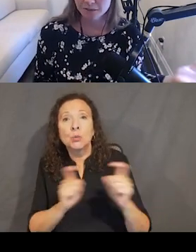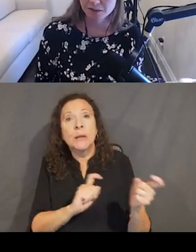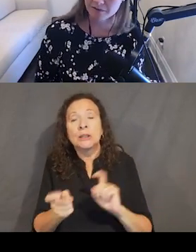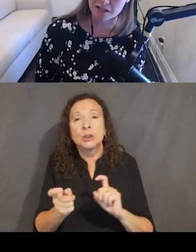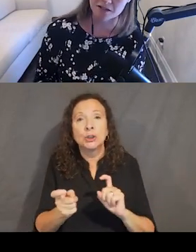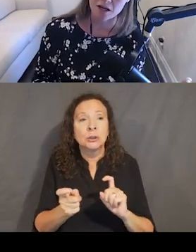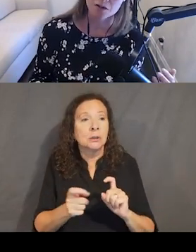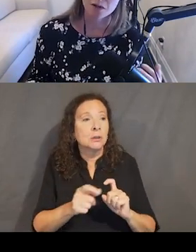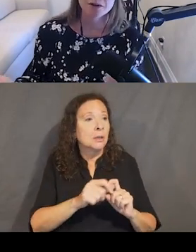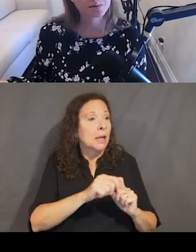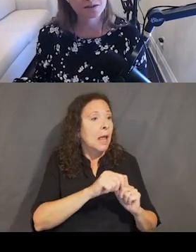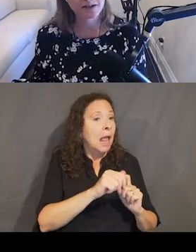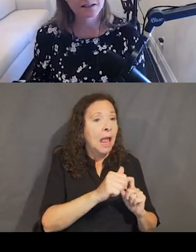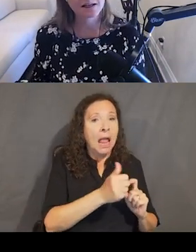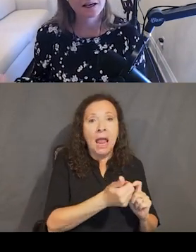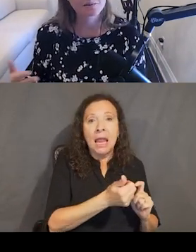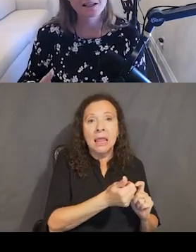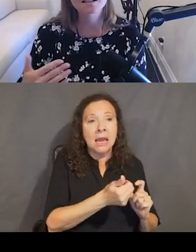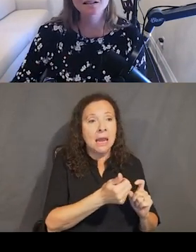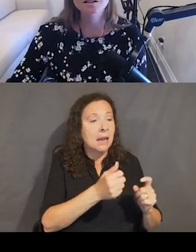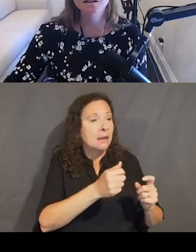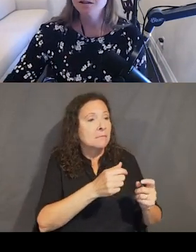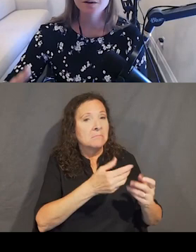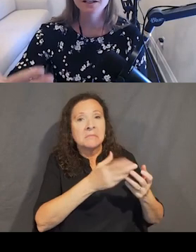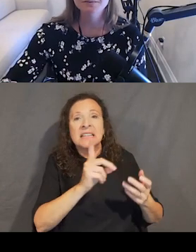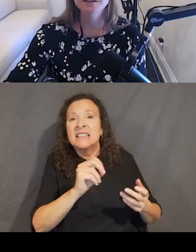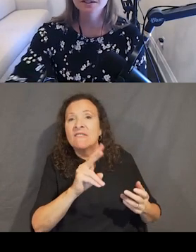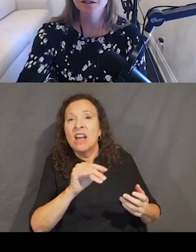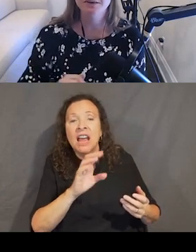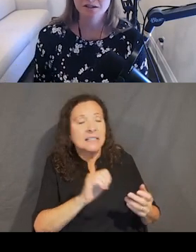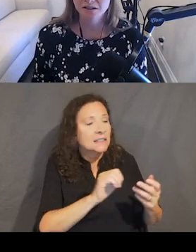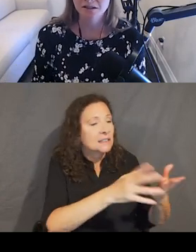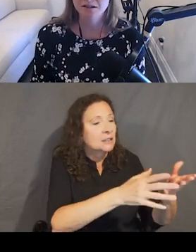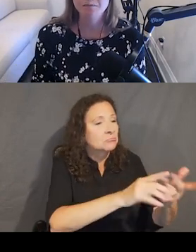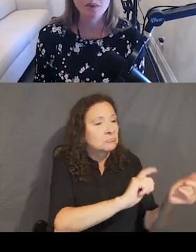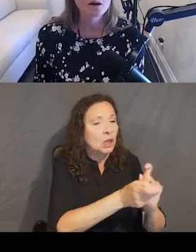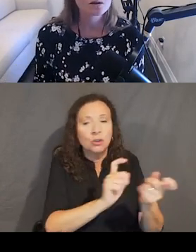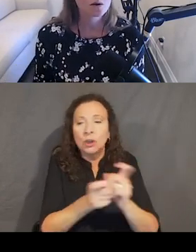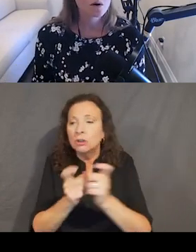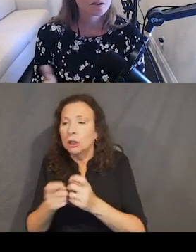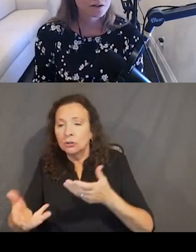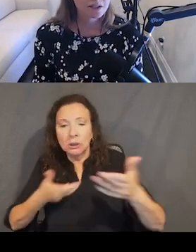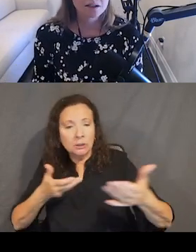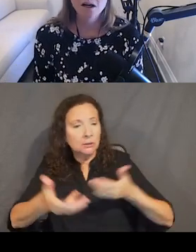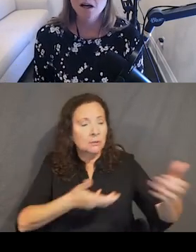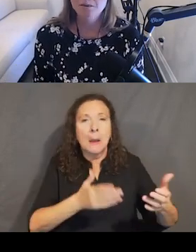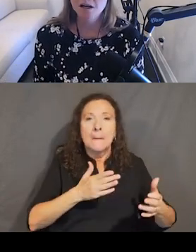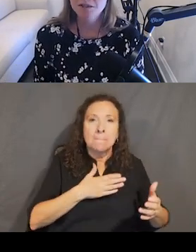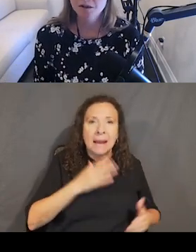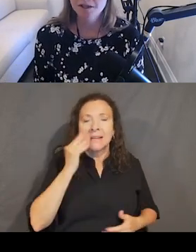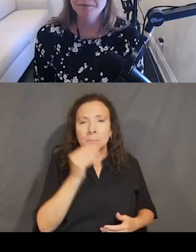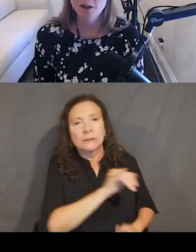from any input device to another input device and my consistent, or sorry, my experience should be consistent. So on screen here,